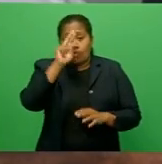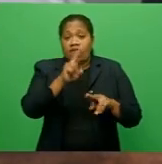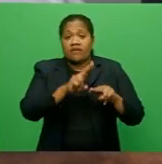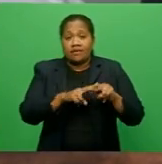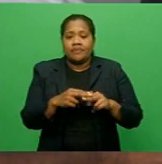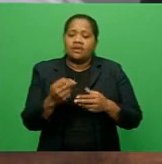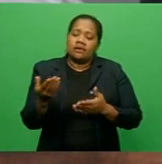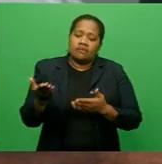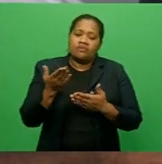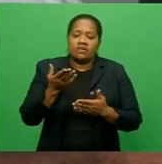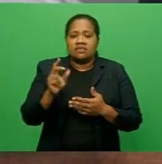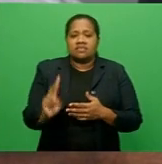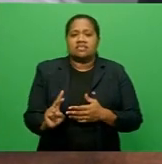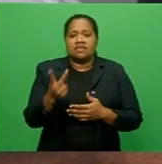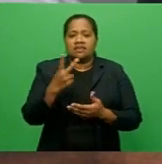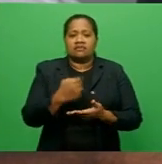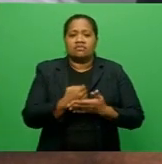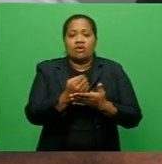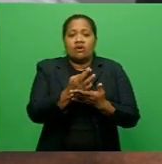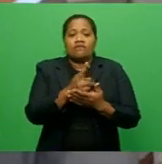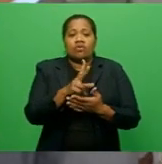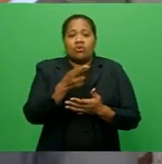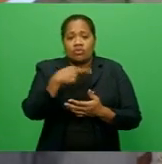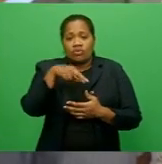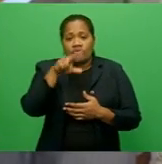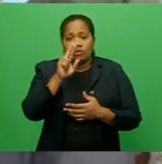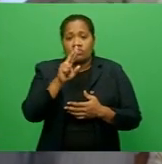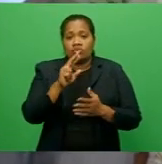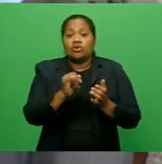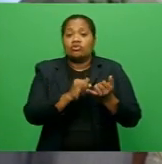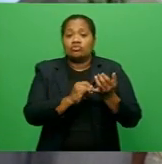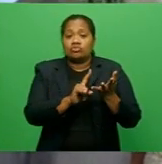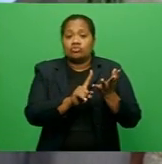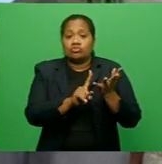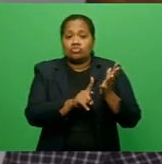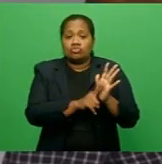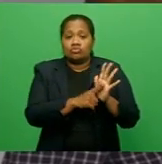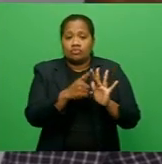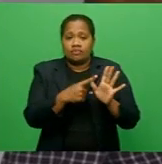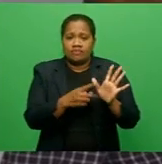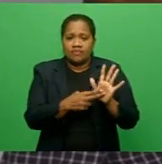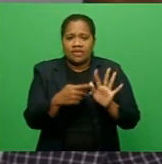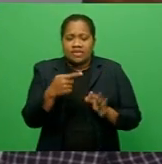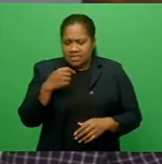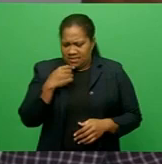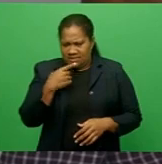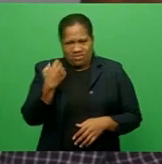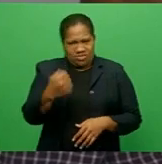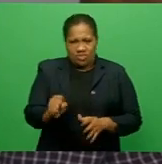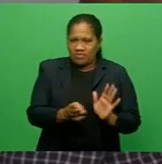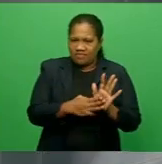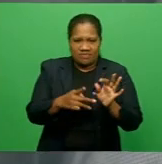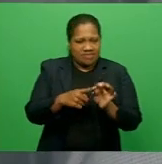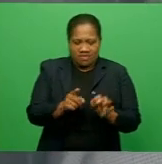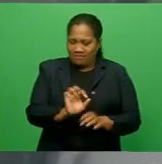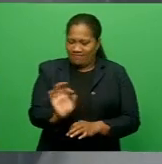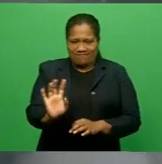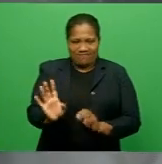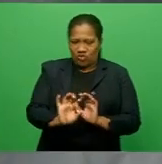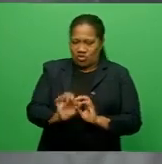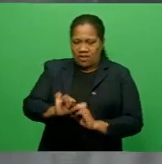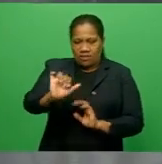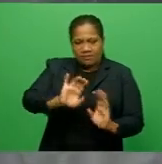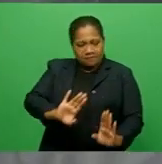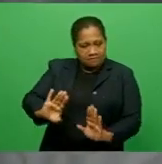Suliano. However, FICAC strongly objected to this, saying no MP should be a surety. Court requirements on